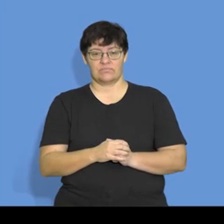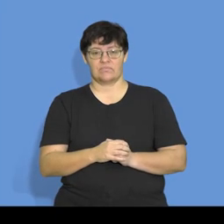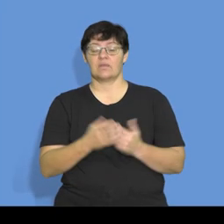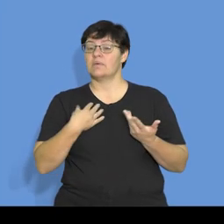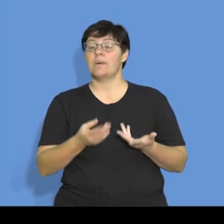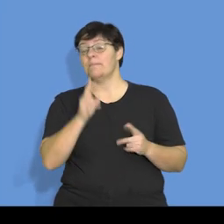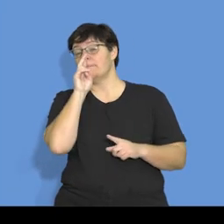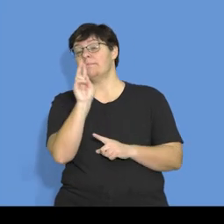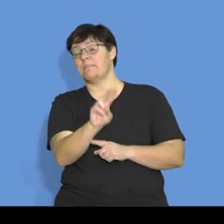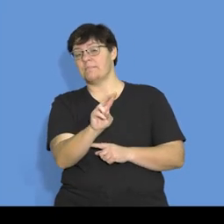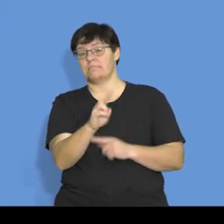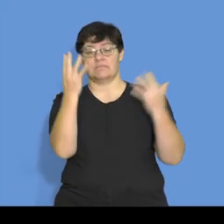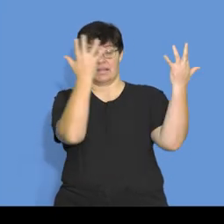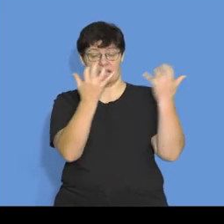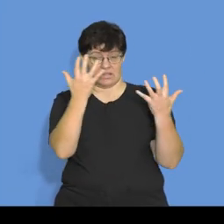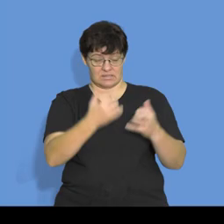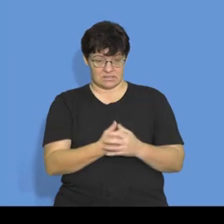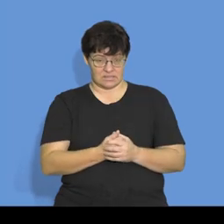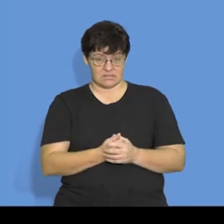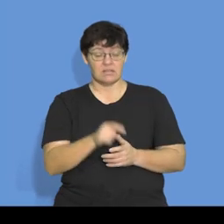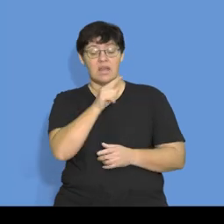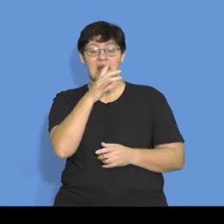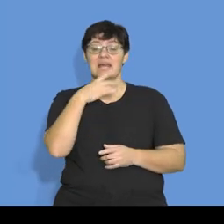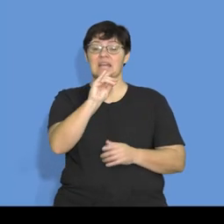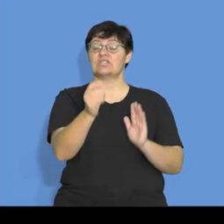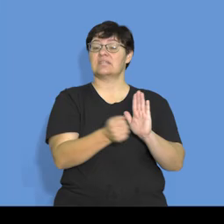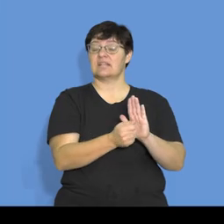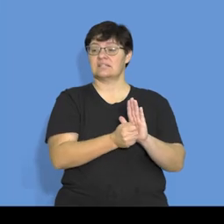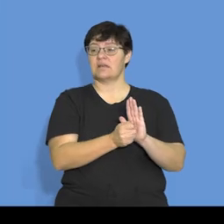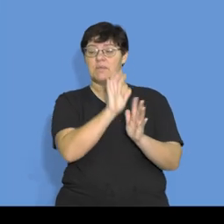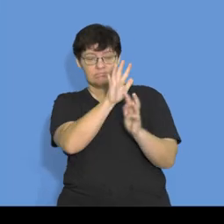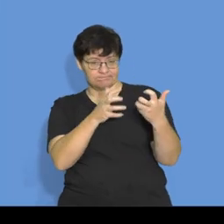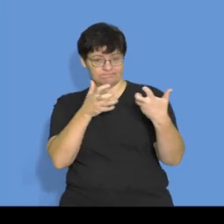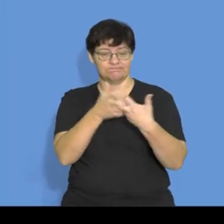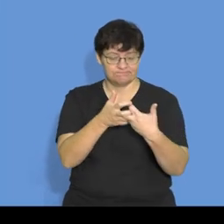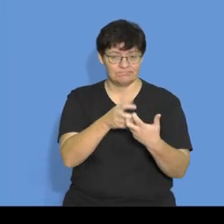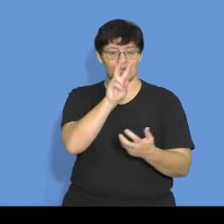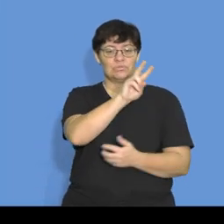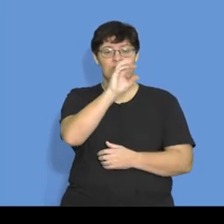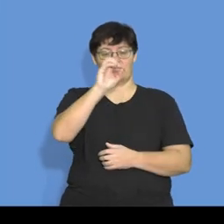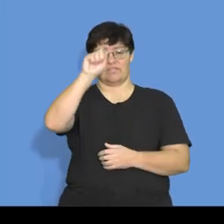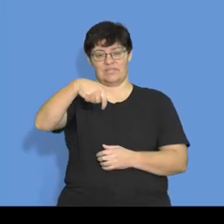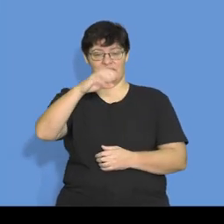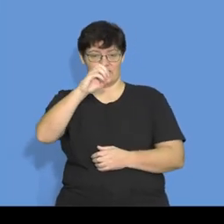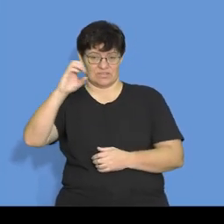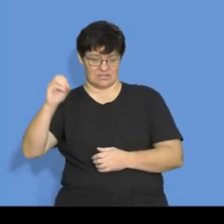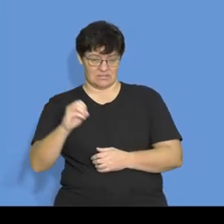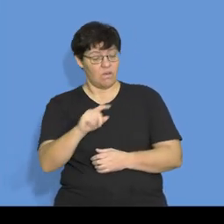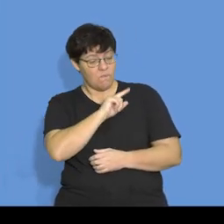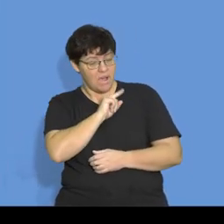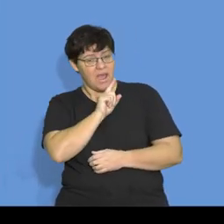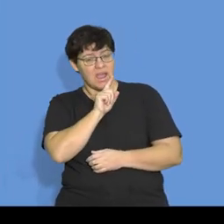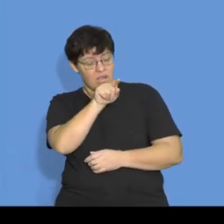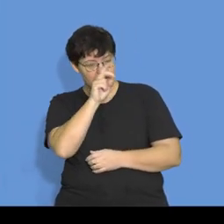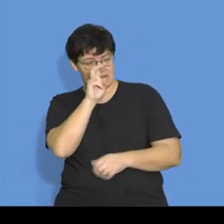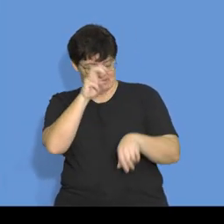go and look at my calculation, their cash sales, I slot in the 200,000, which was a required in